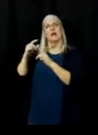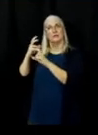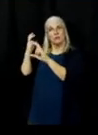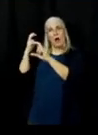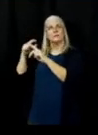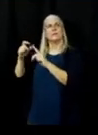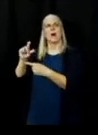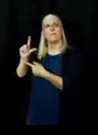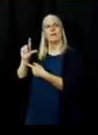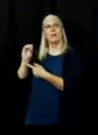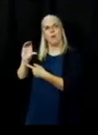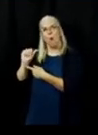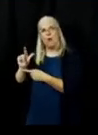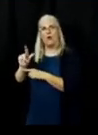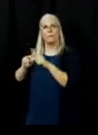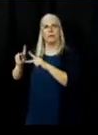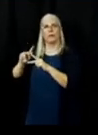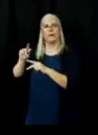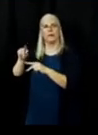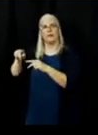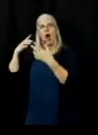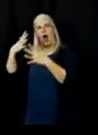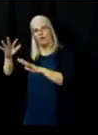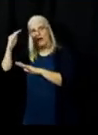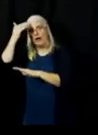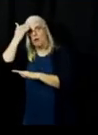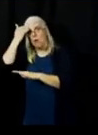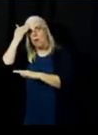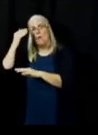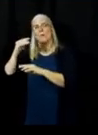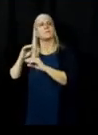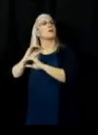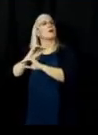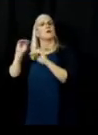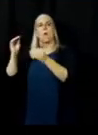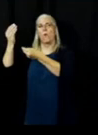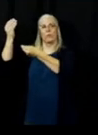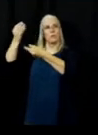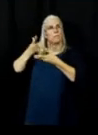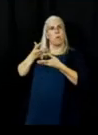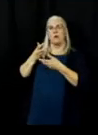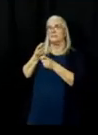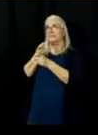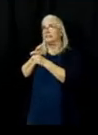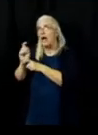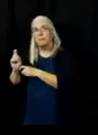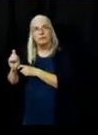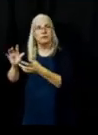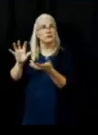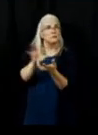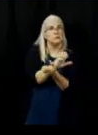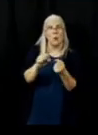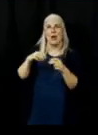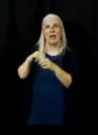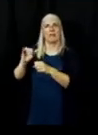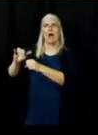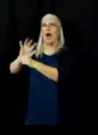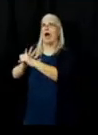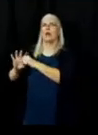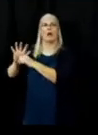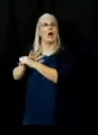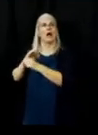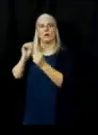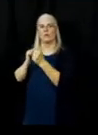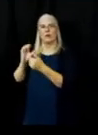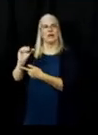cabins. there's no report of any damage or destroyed infrastructure or private property in here and